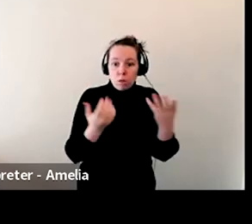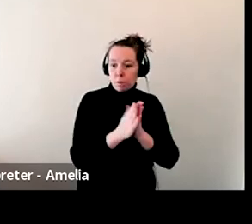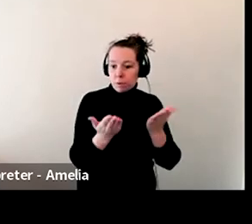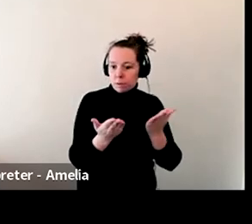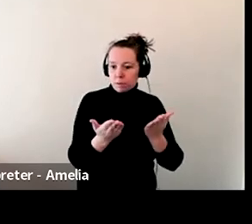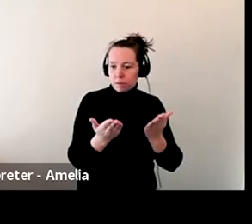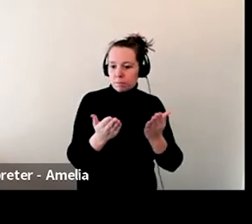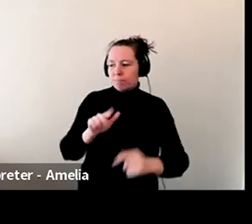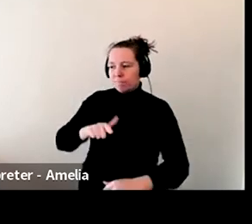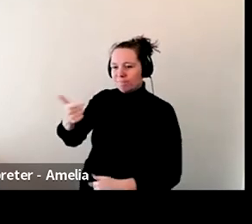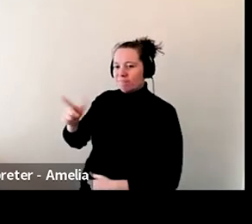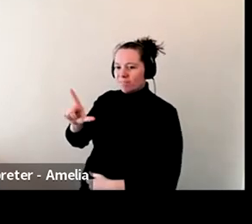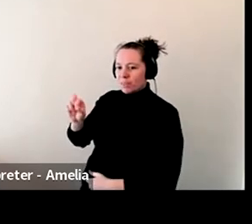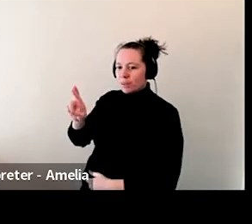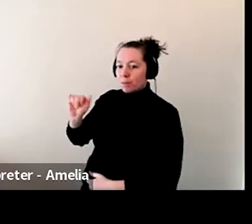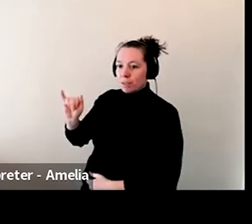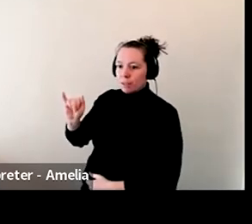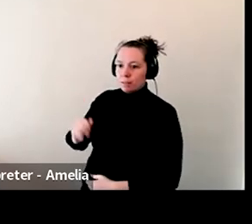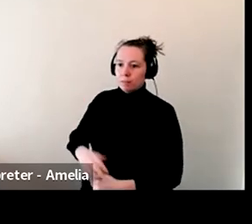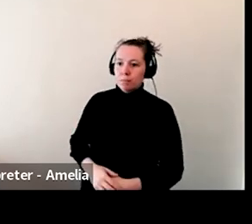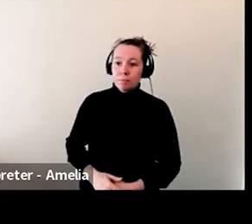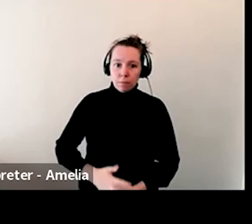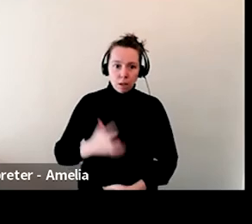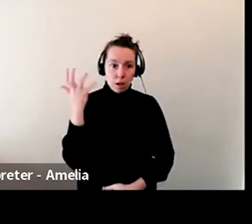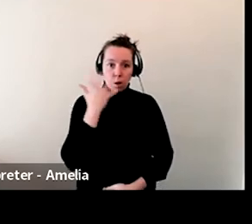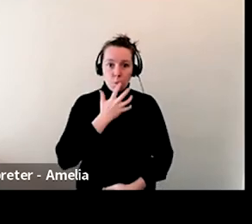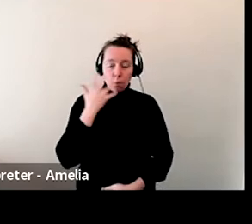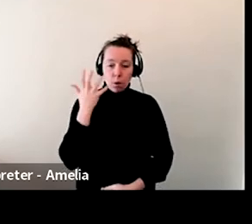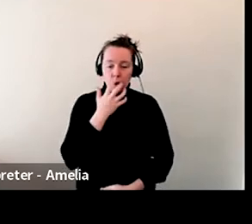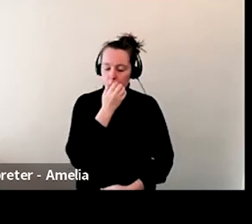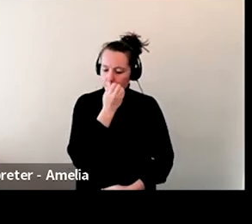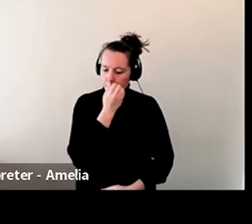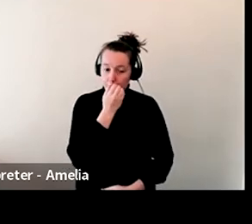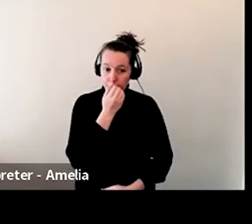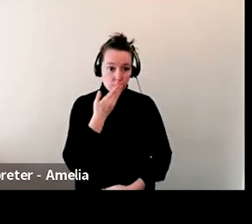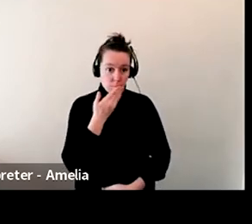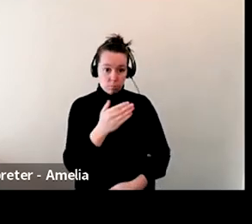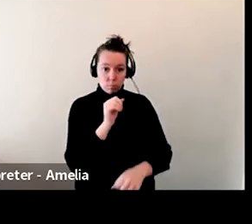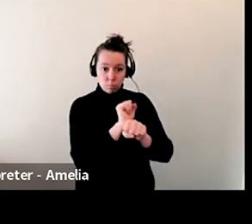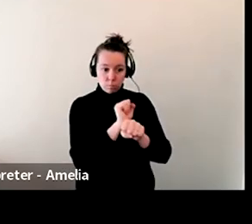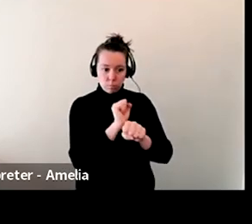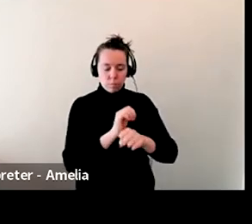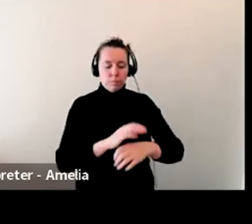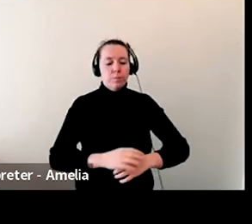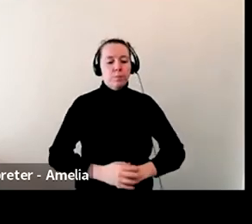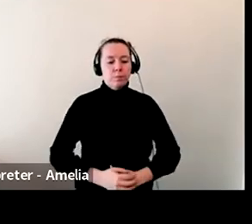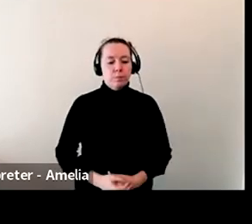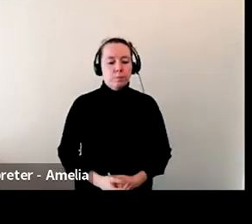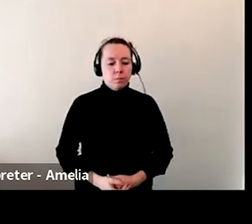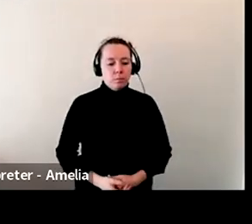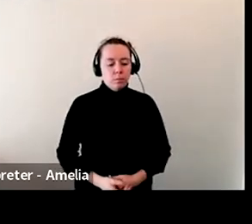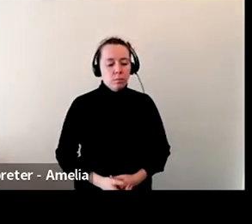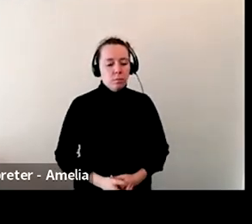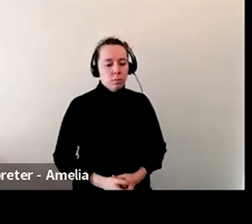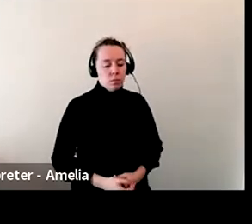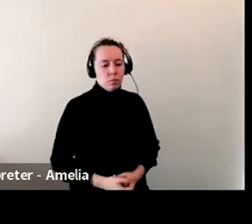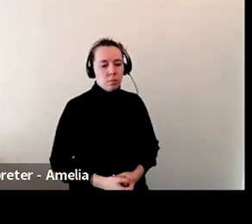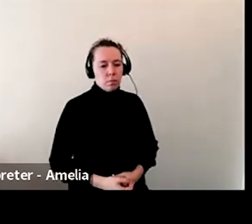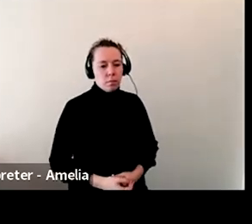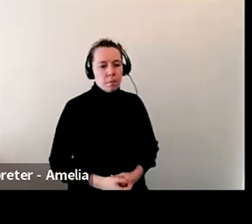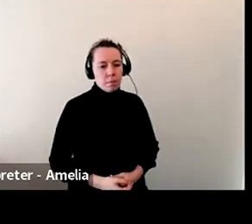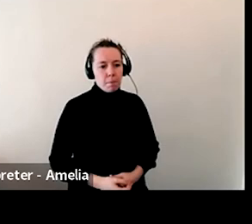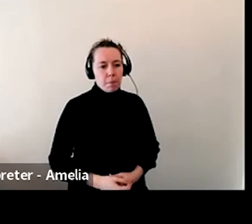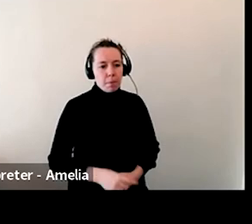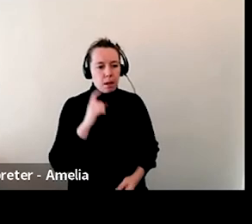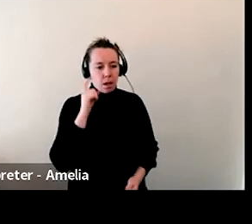anyhow. Wow. That's, that's good. We, we do notice a bump in online sales when